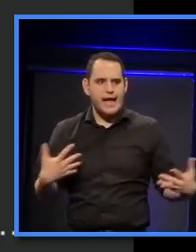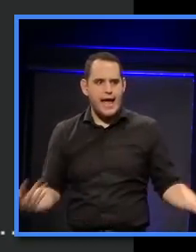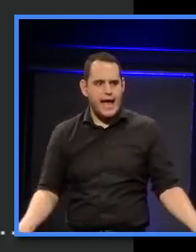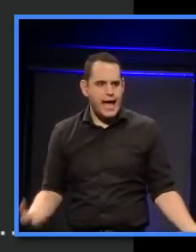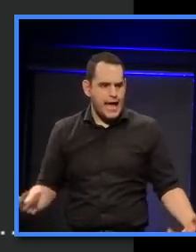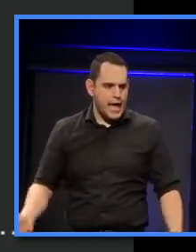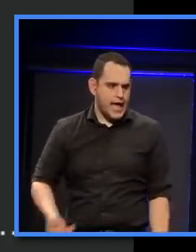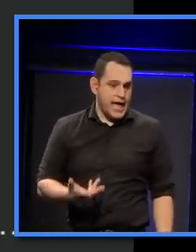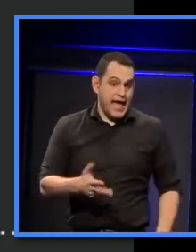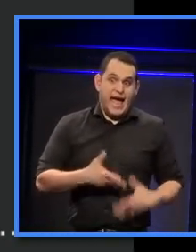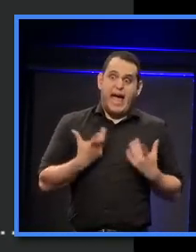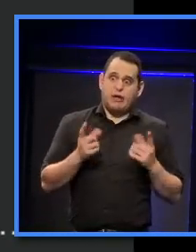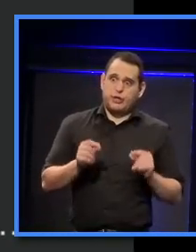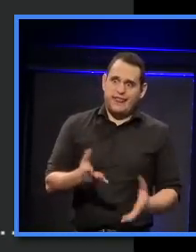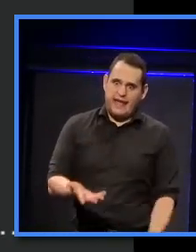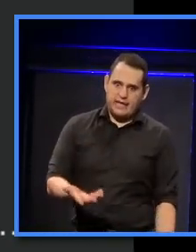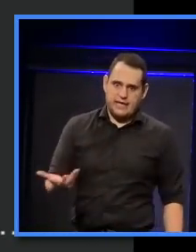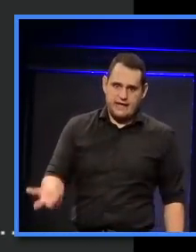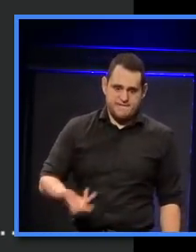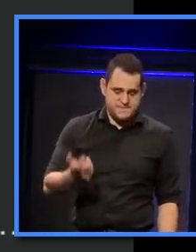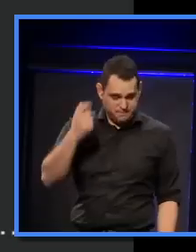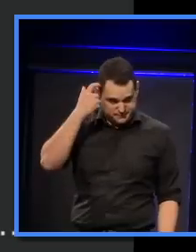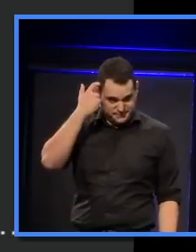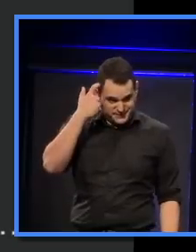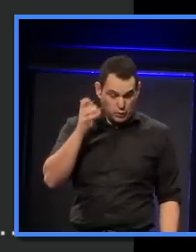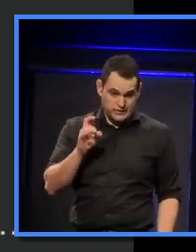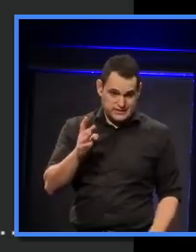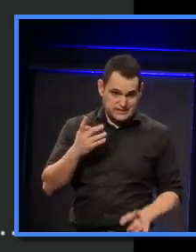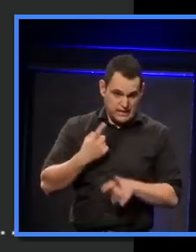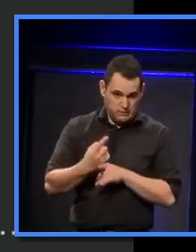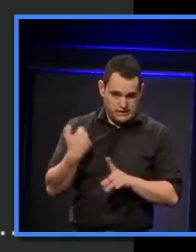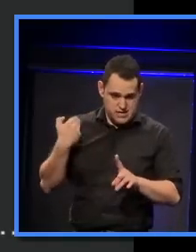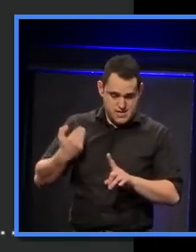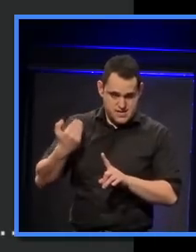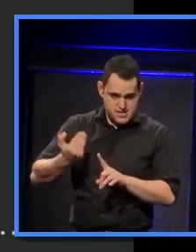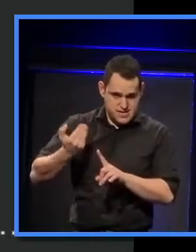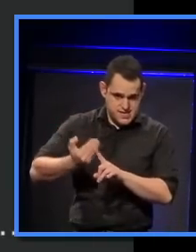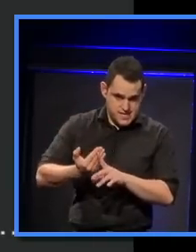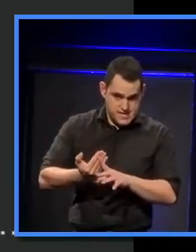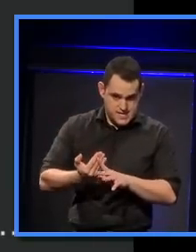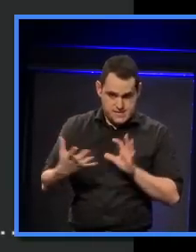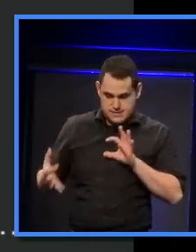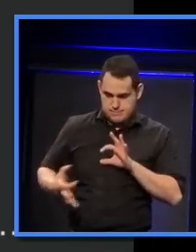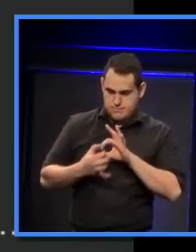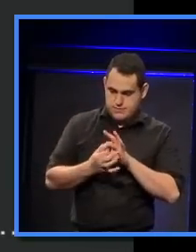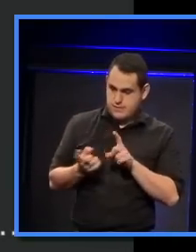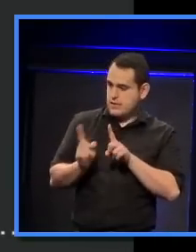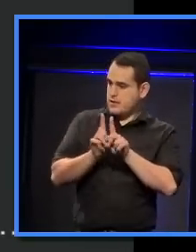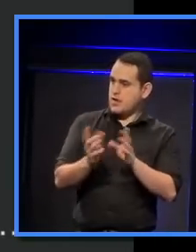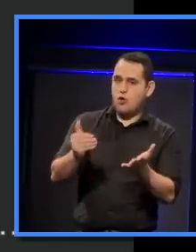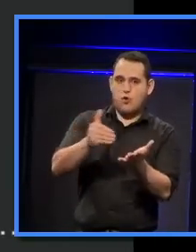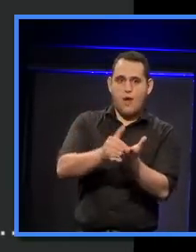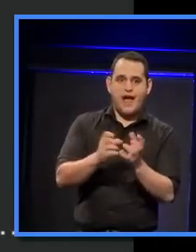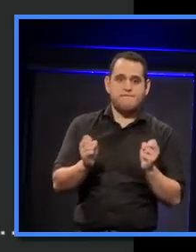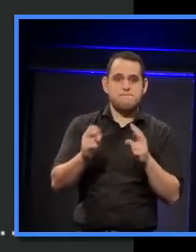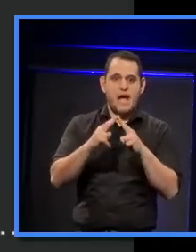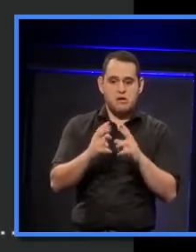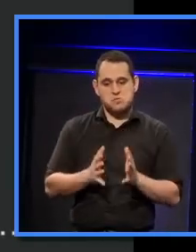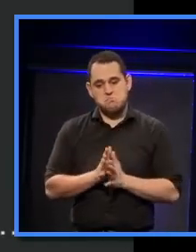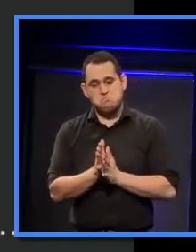So, three weeks into the 10-week program arrived, Sir Harold and I arrived in Paris.